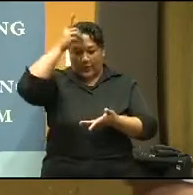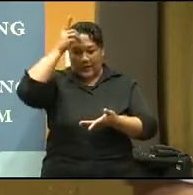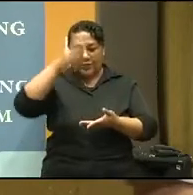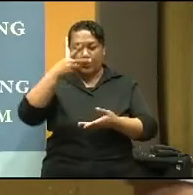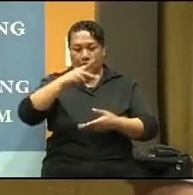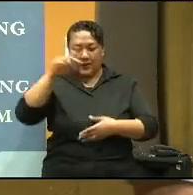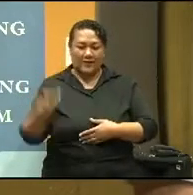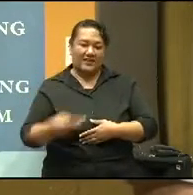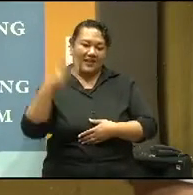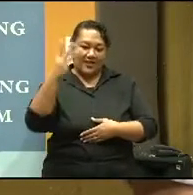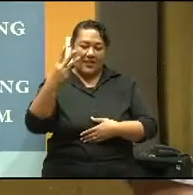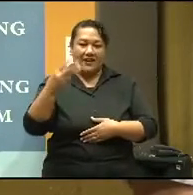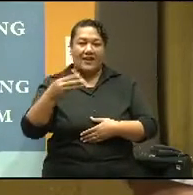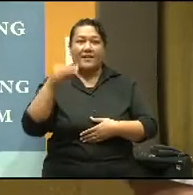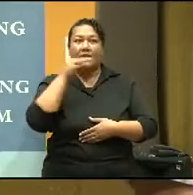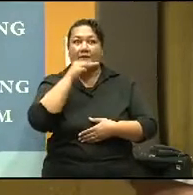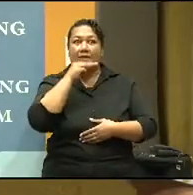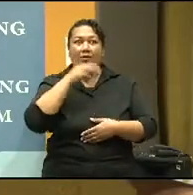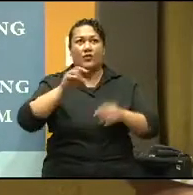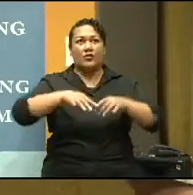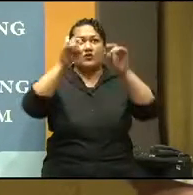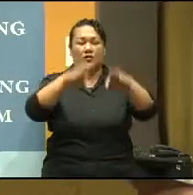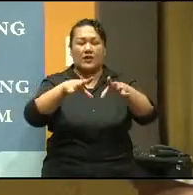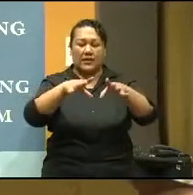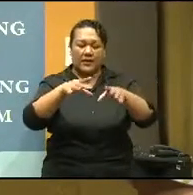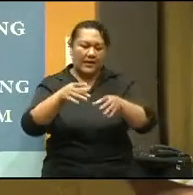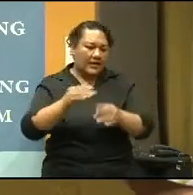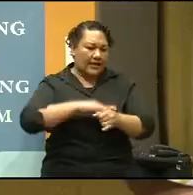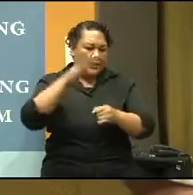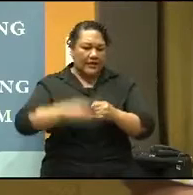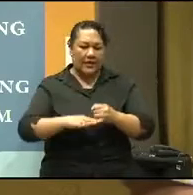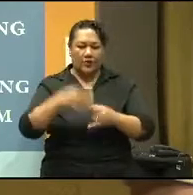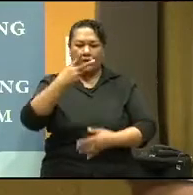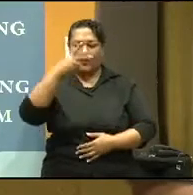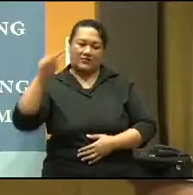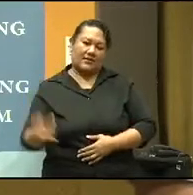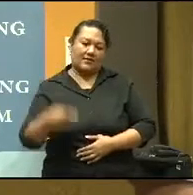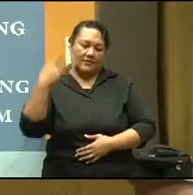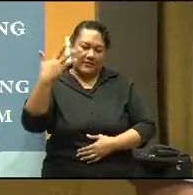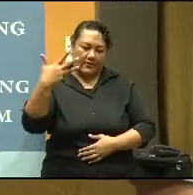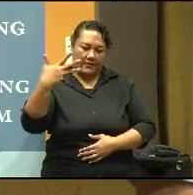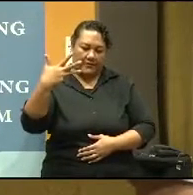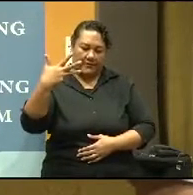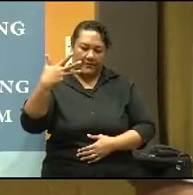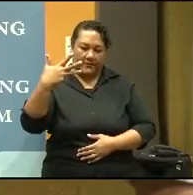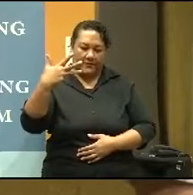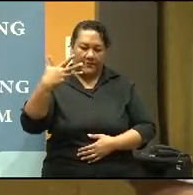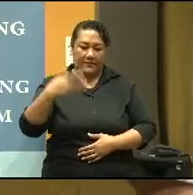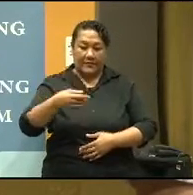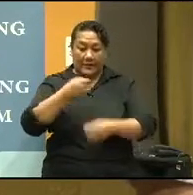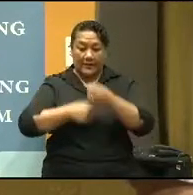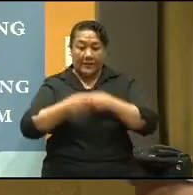an Australian Learning and Teaching Council Fellowship in 2006 and in 2009. Geoff is a Heardster Fellow and Principal